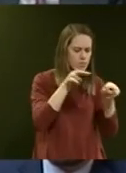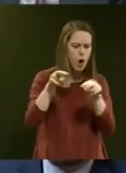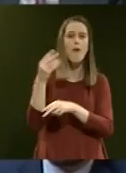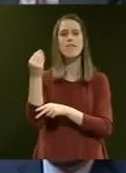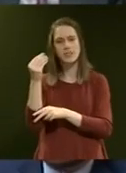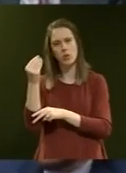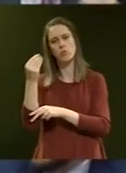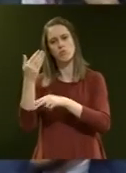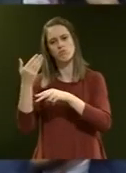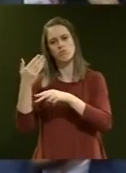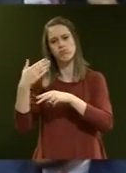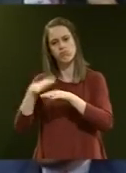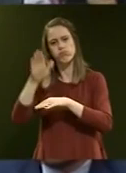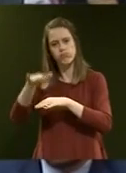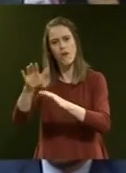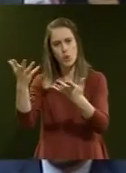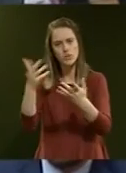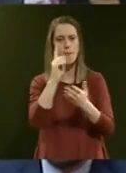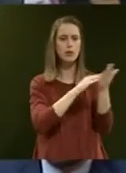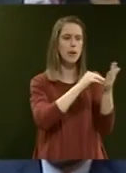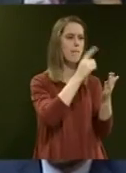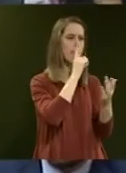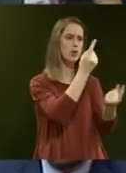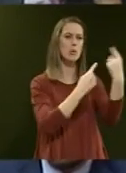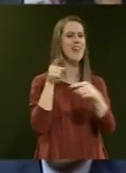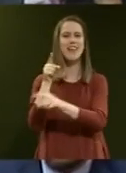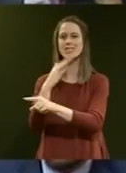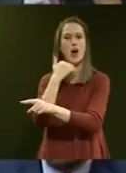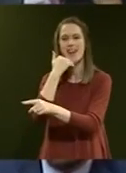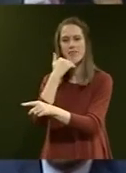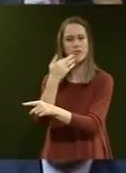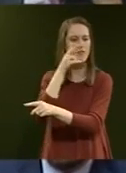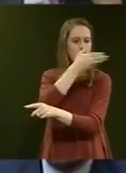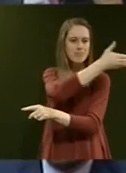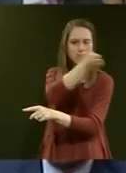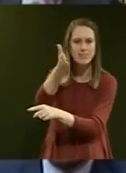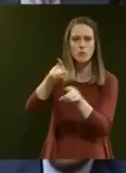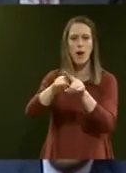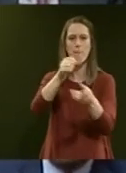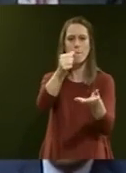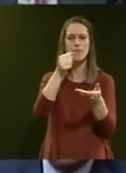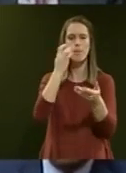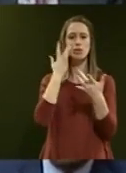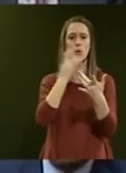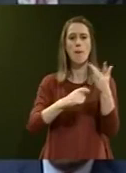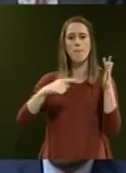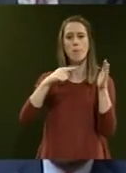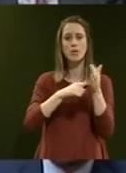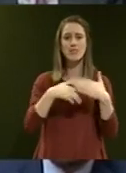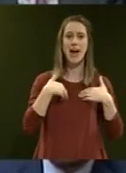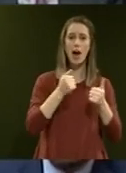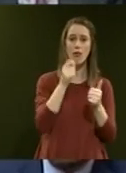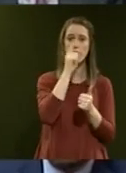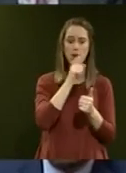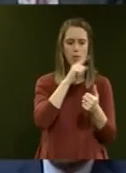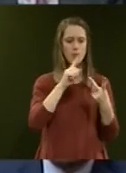fiscal performance, but New Zealanders have told us that that is not sufficient. A Budget needs to reflect the importance of the health